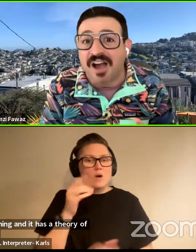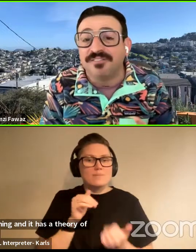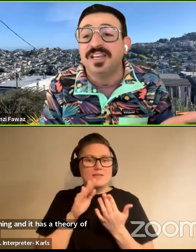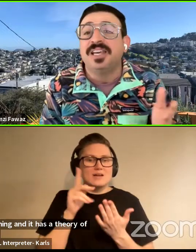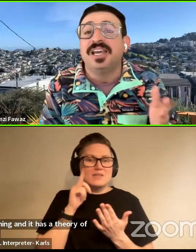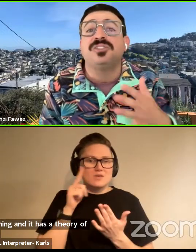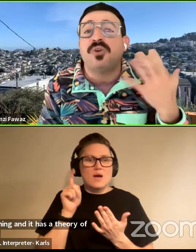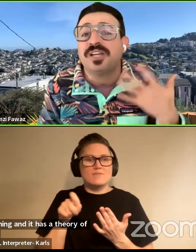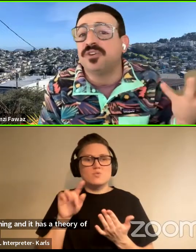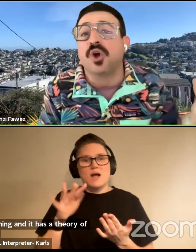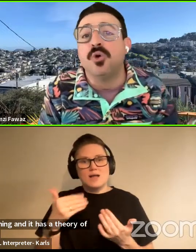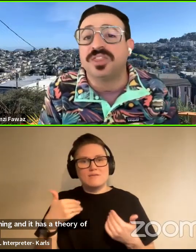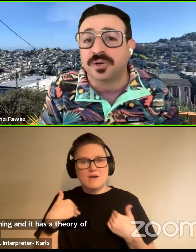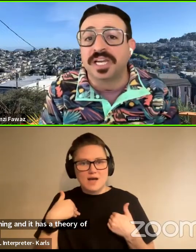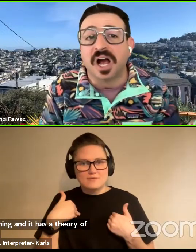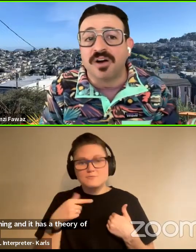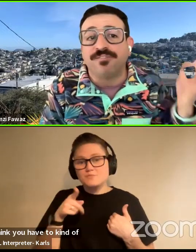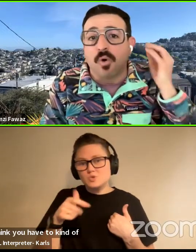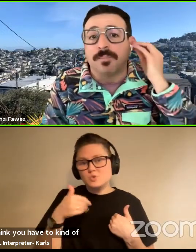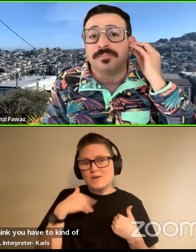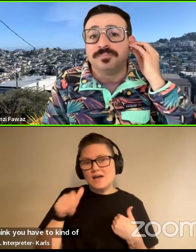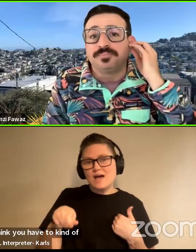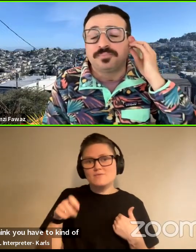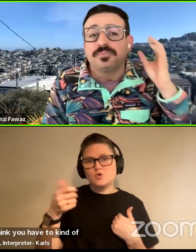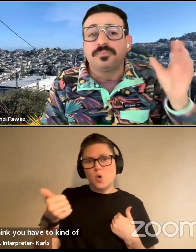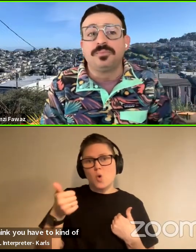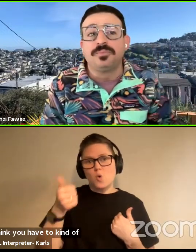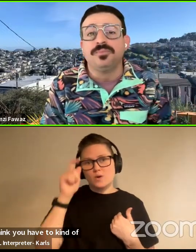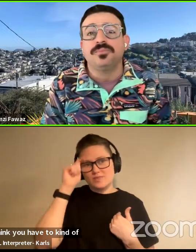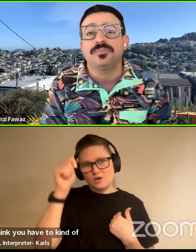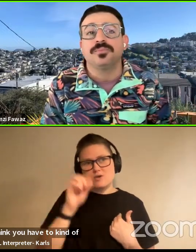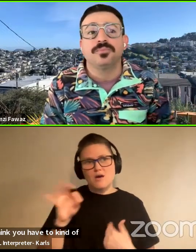to kind of have, it's you have to have your own theory of form.